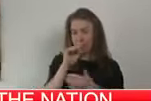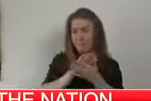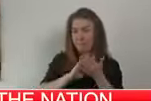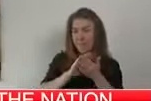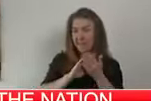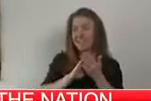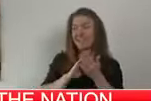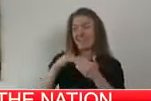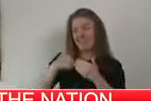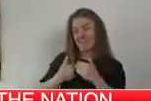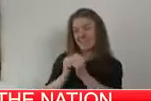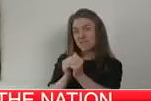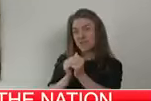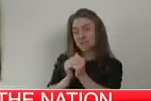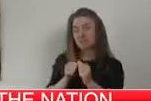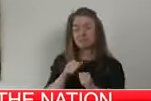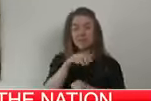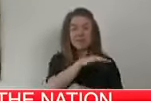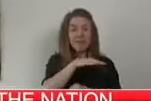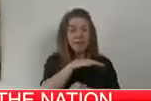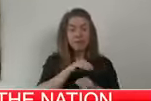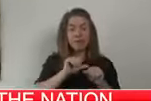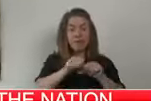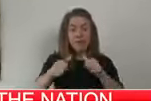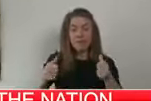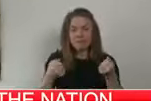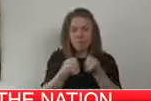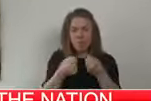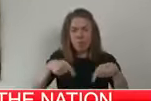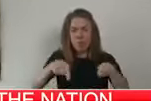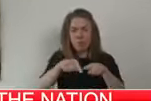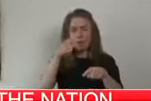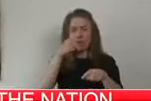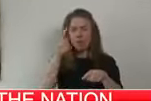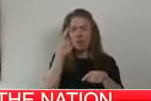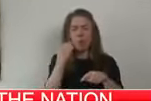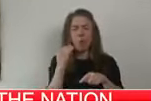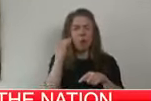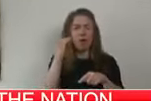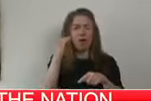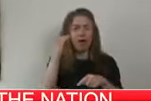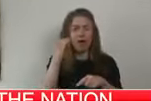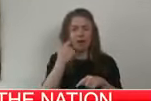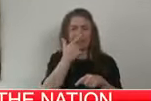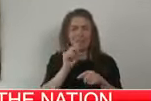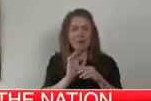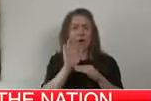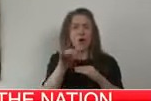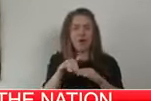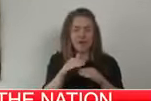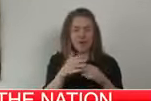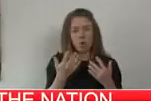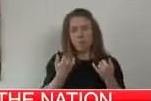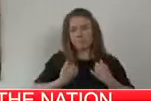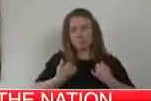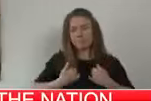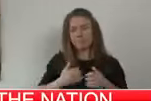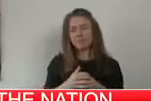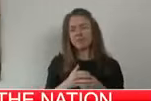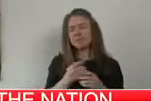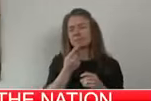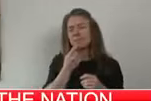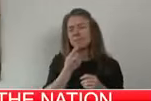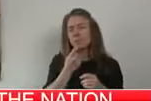family and neighbours to support our older New Zealanders and people who may be in this group by doing simple things